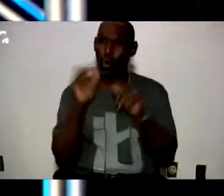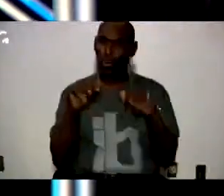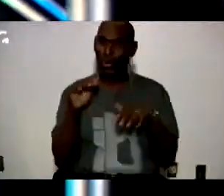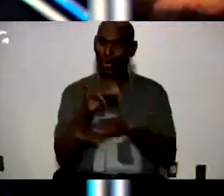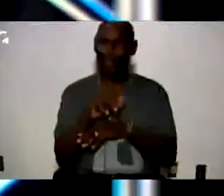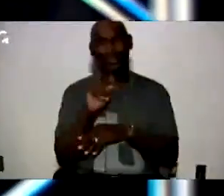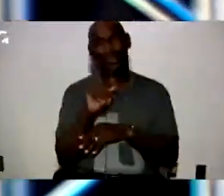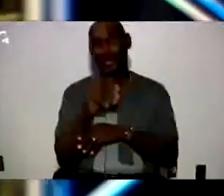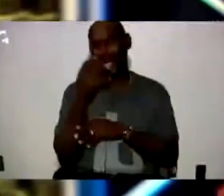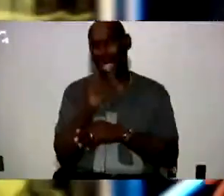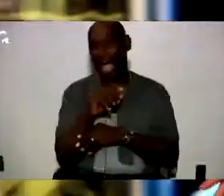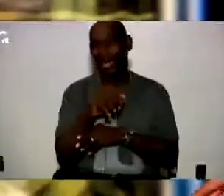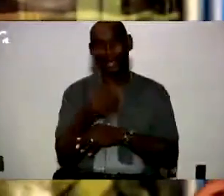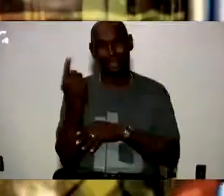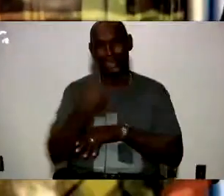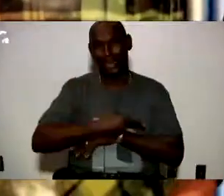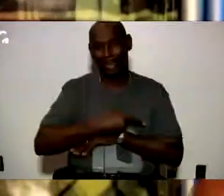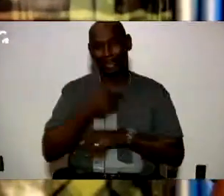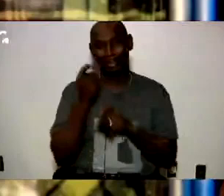wasn't. It was a hot, steamy day in Texas.